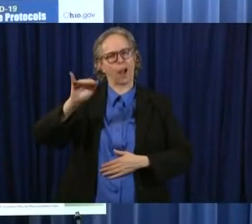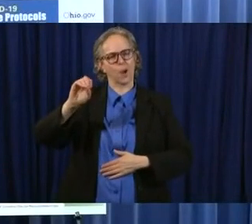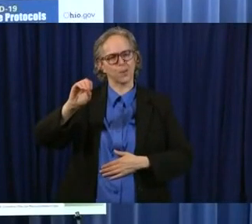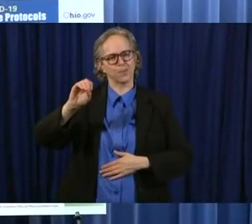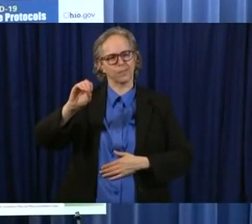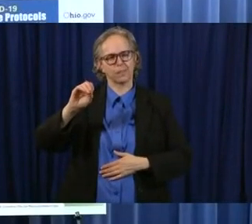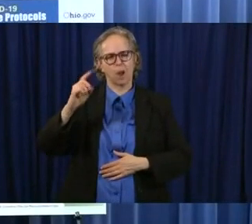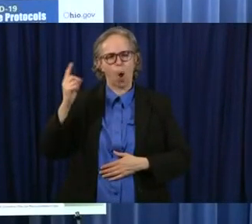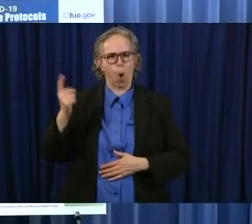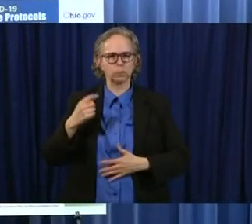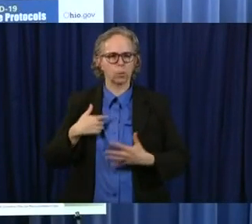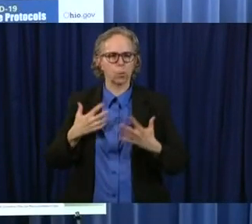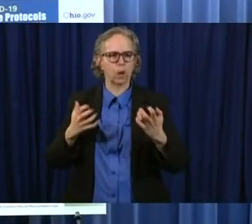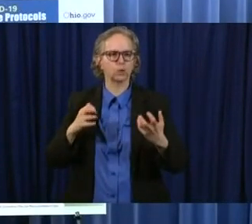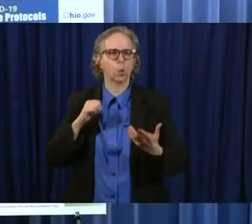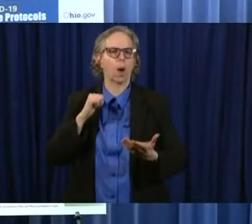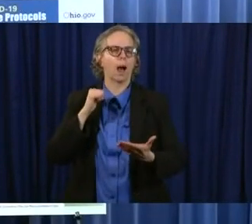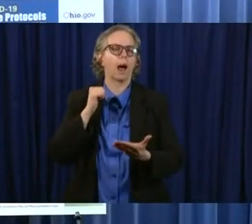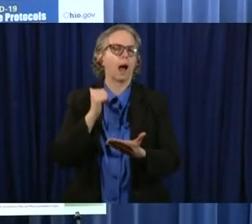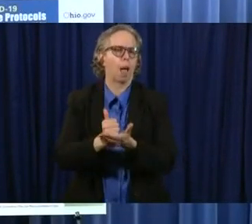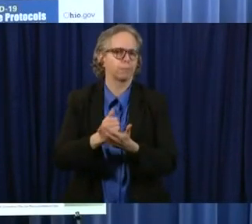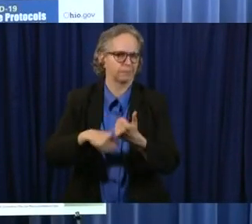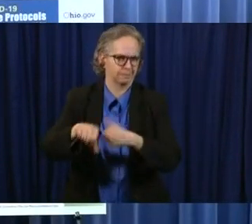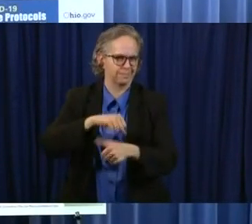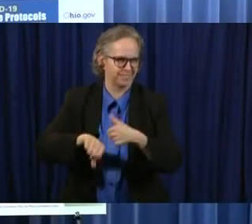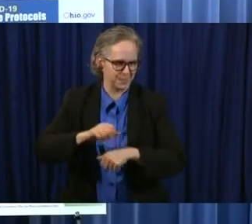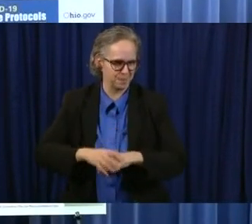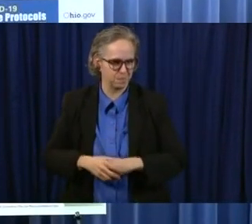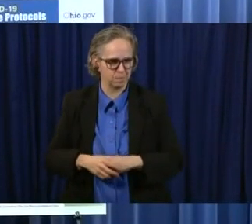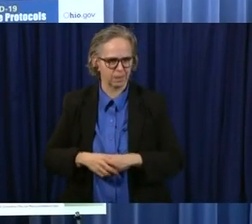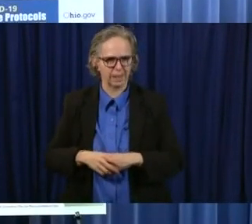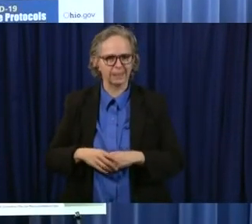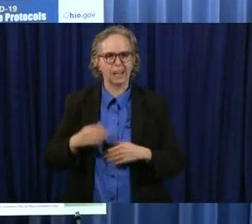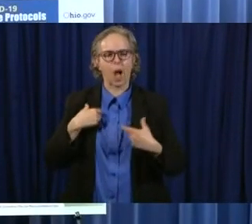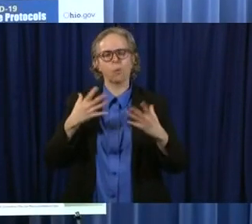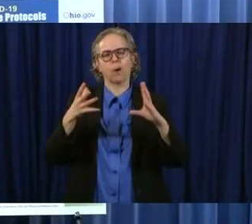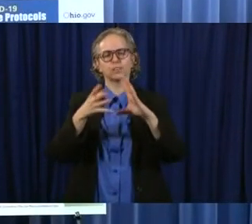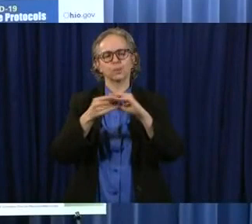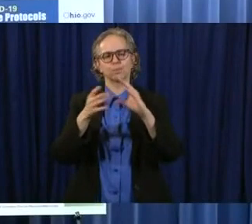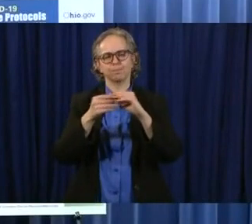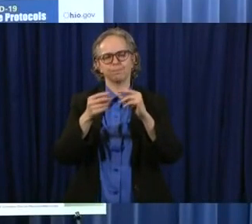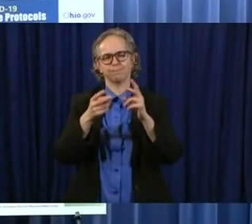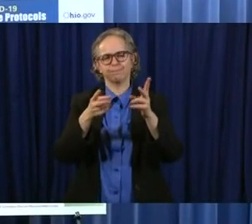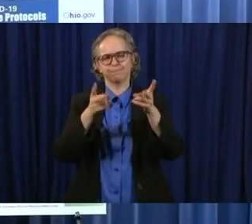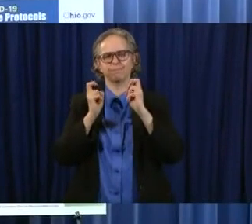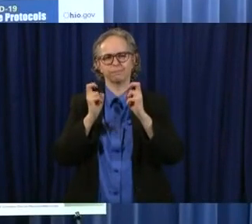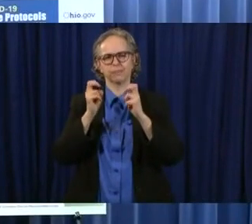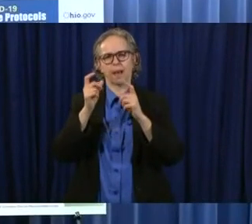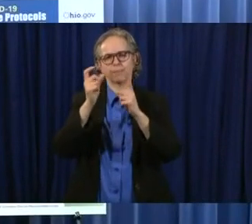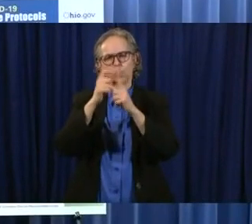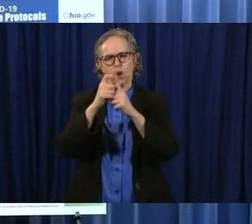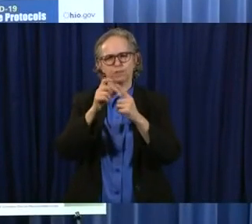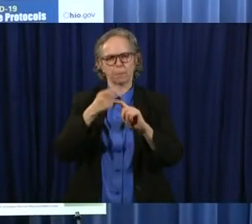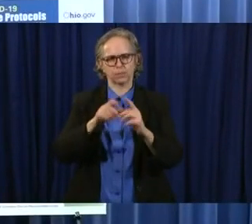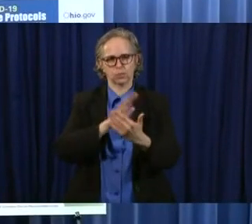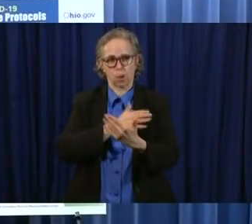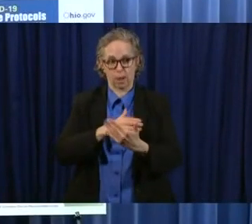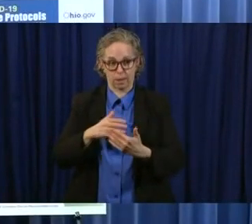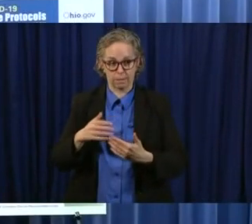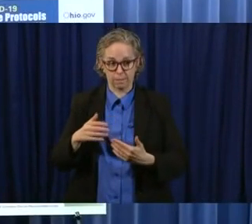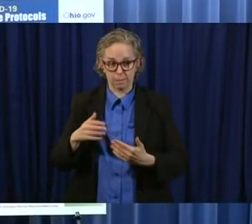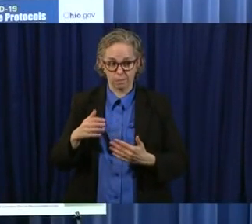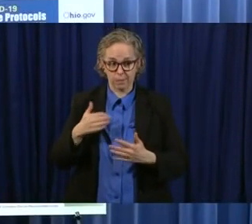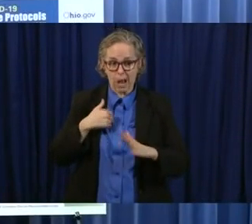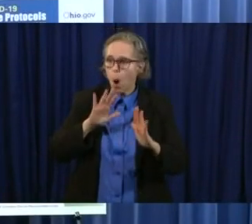and others in need let me read just a little bit uh from these lyrics have i done a good and i won't sing it